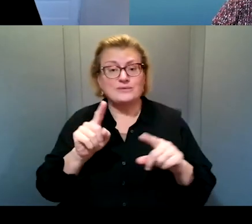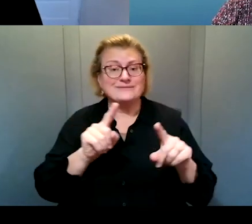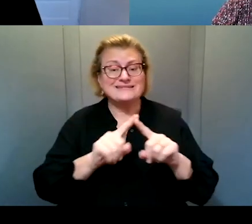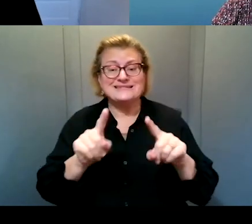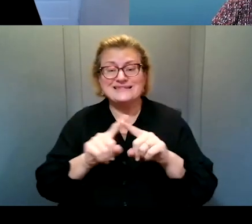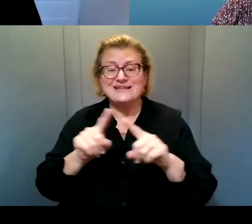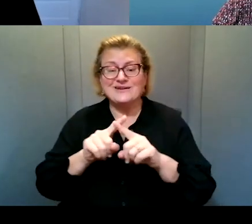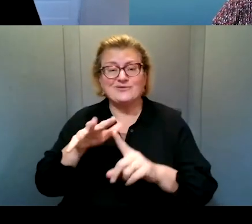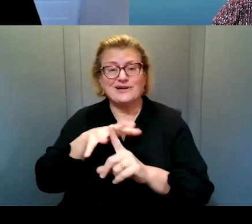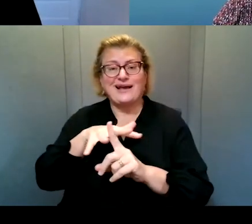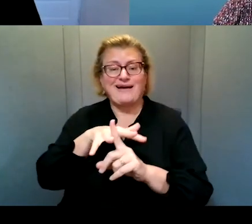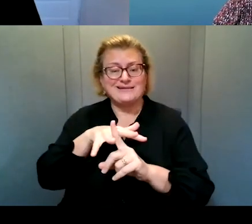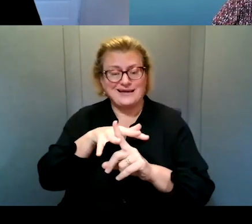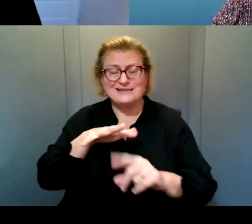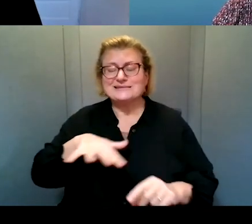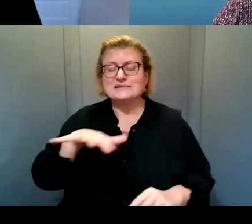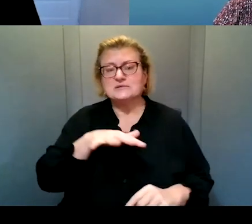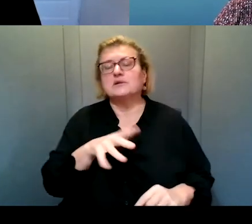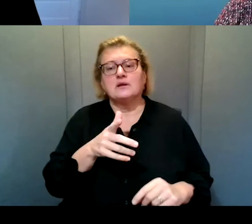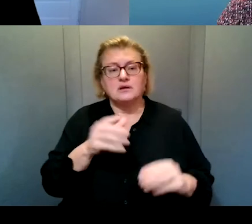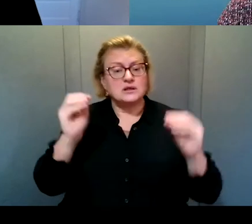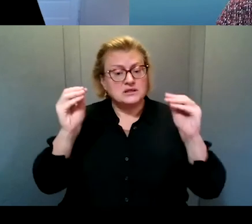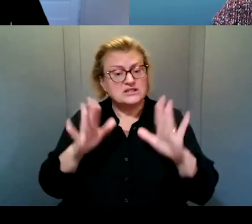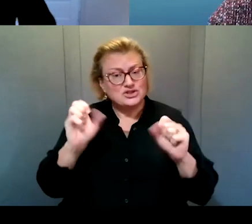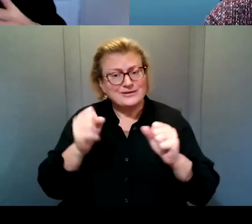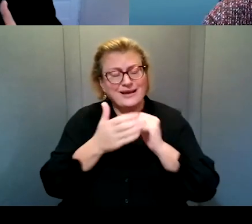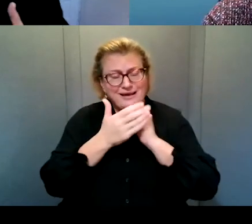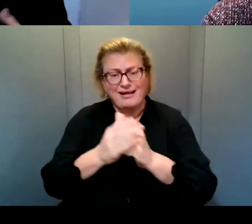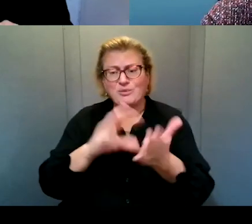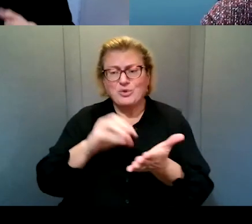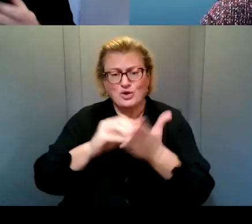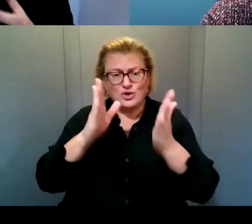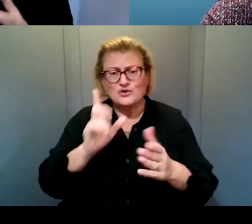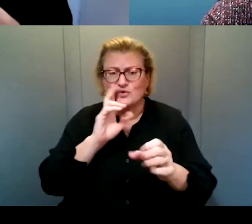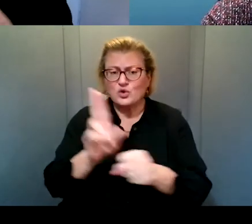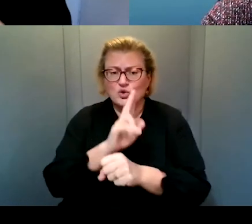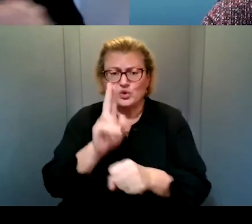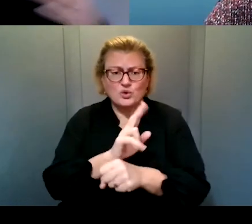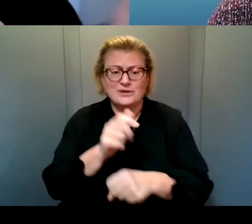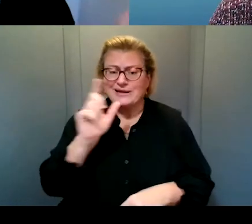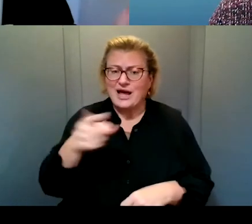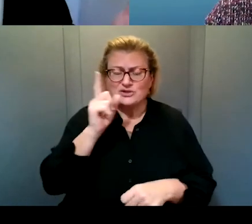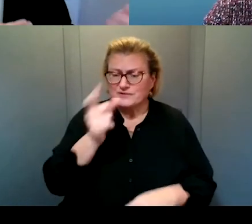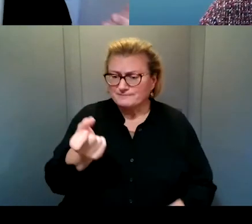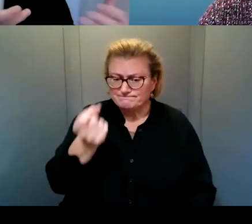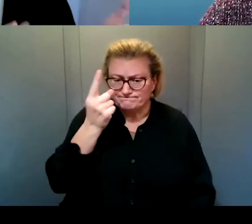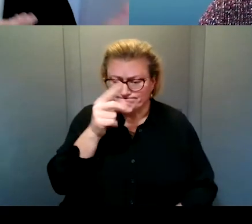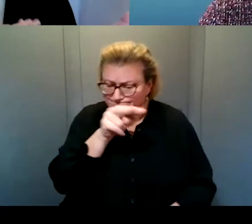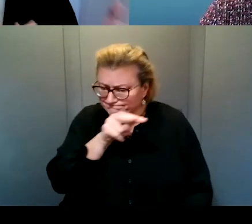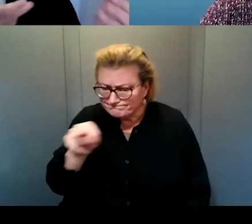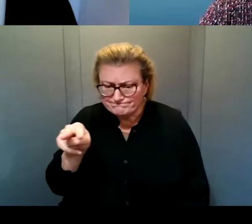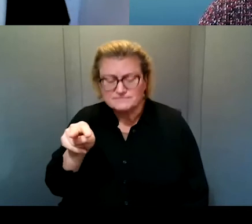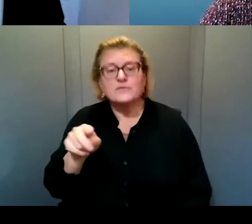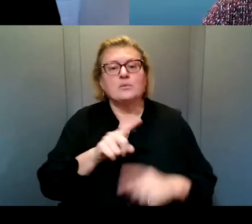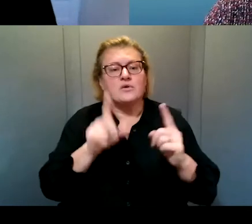contexts. Um, and the teachers can, can help the learners to use them. So not just for comprehension, but for, um,